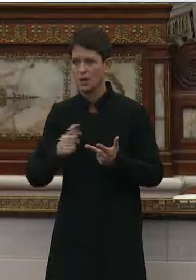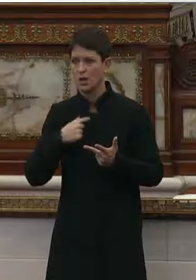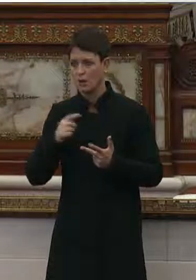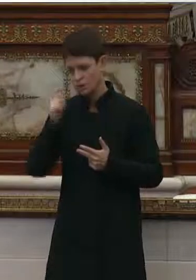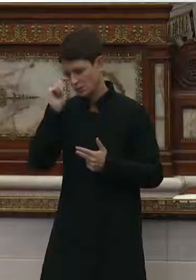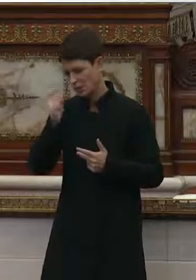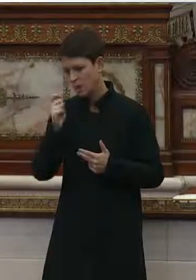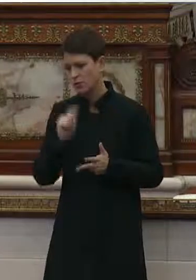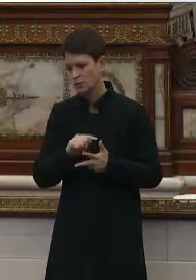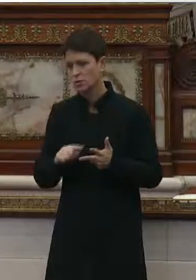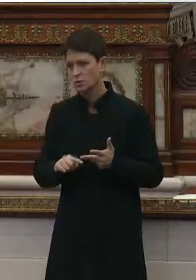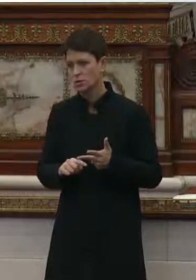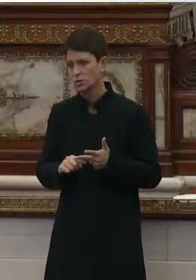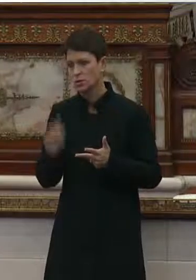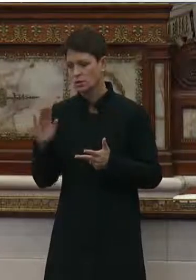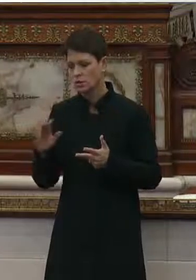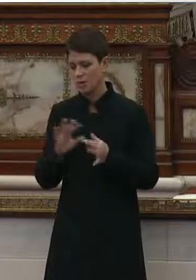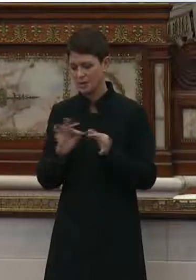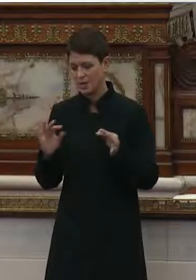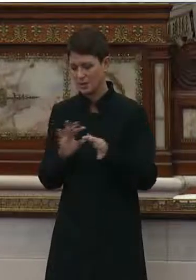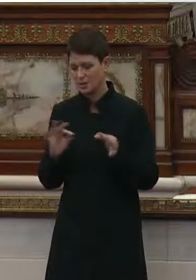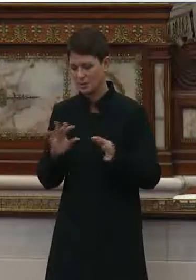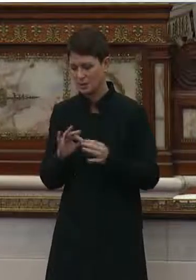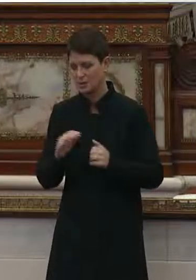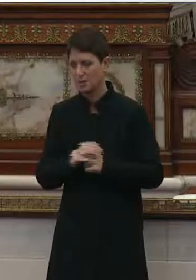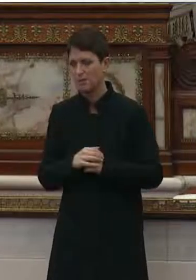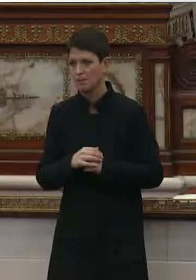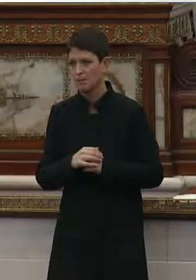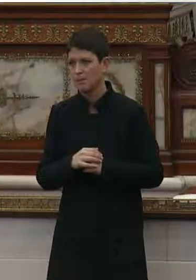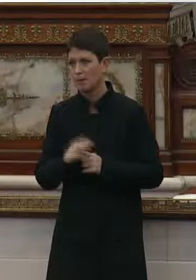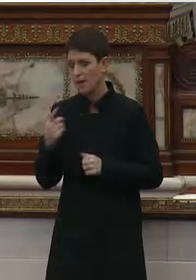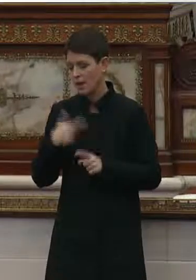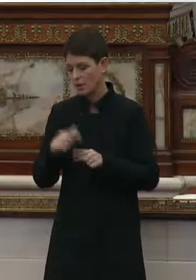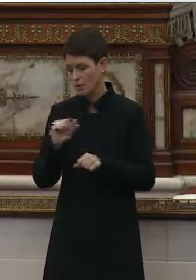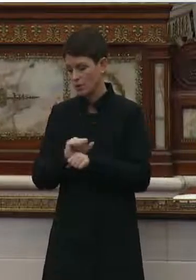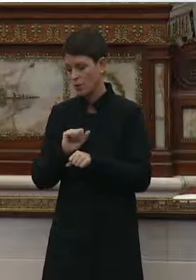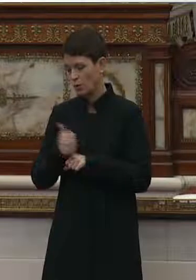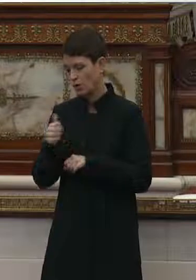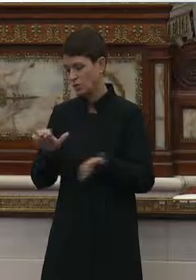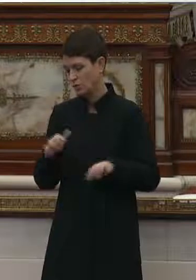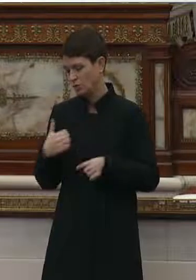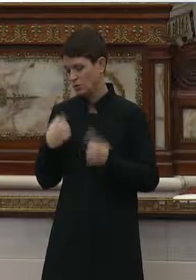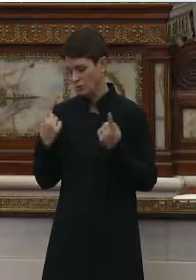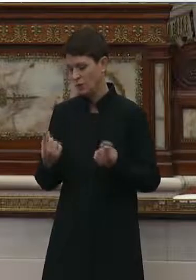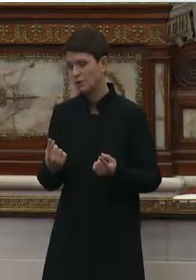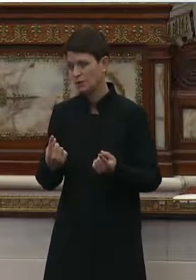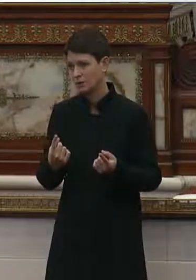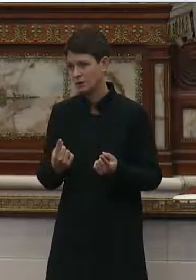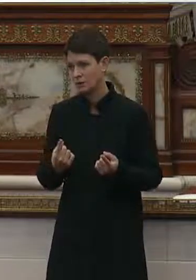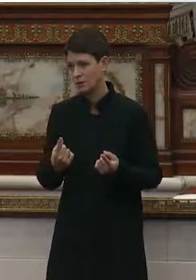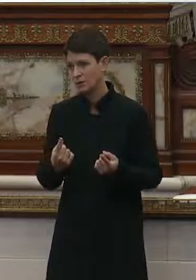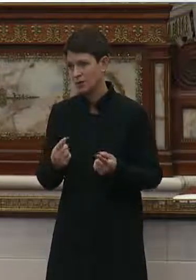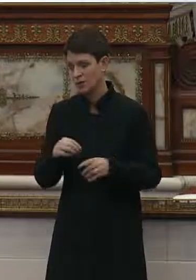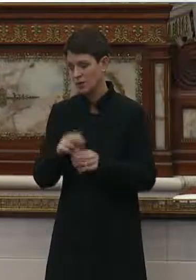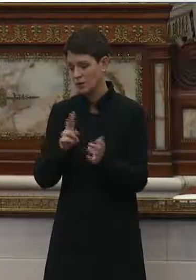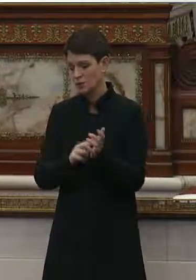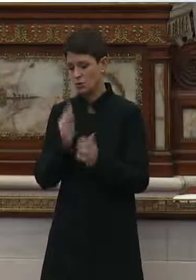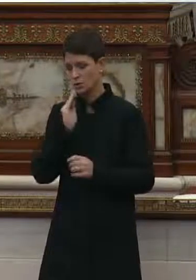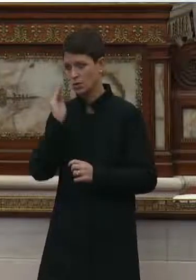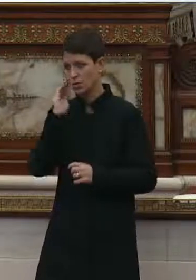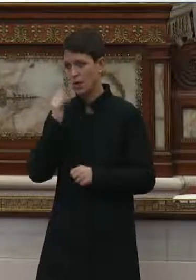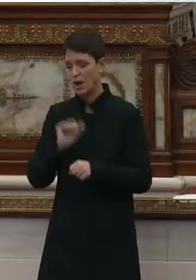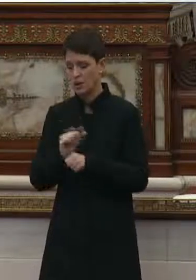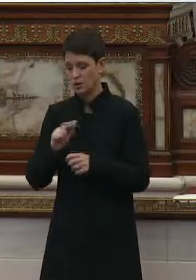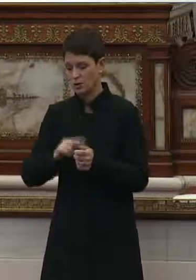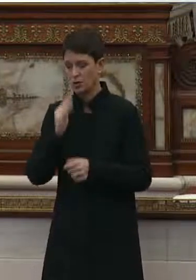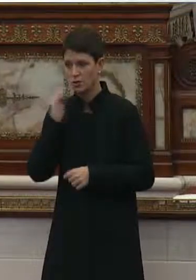acknowledge your statements and acknowledge the work that you do at work in the nursing homes. I worked in